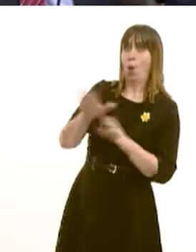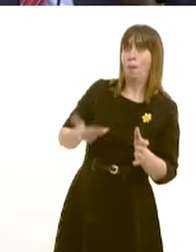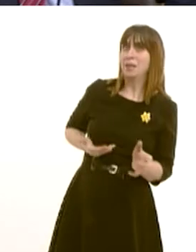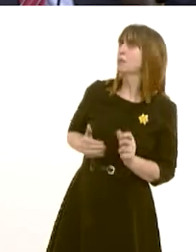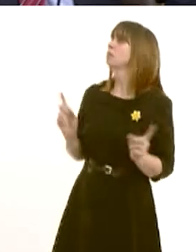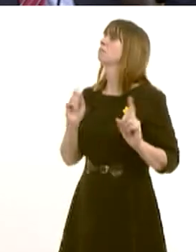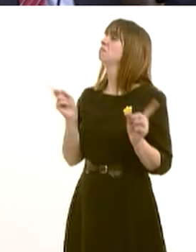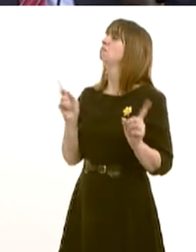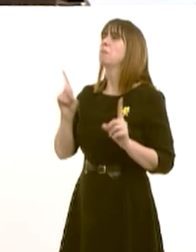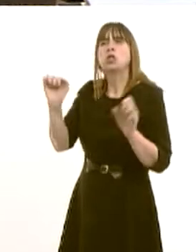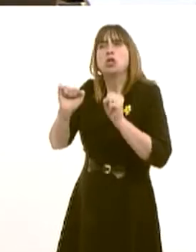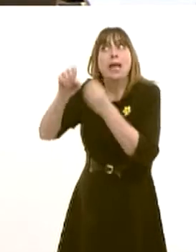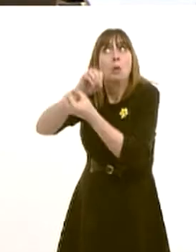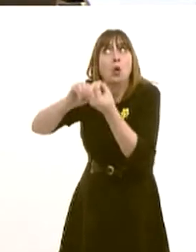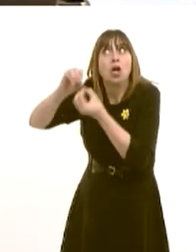once he's crunched his numbers.